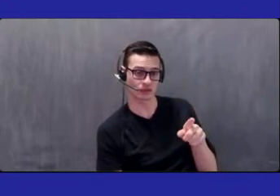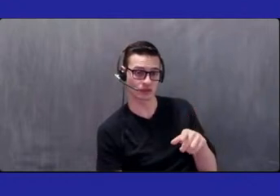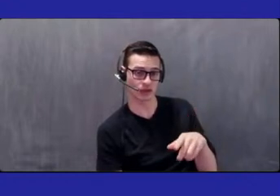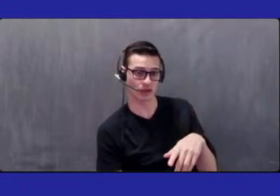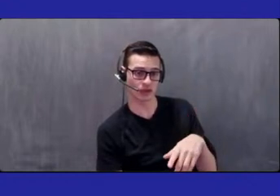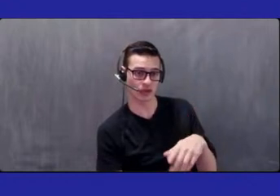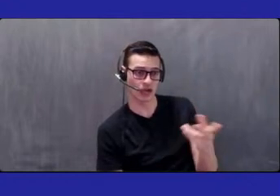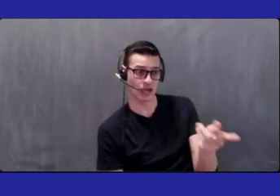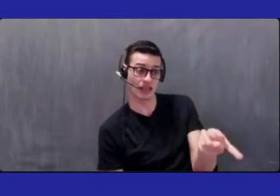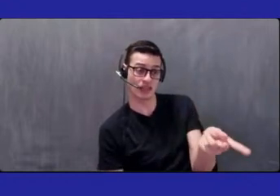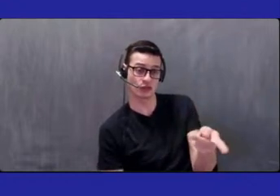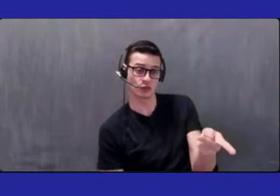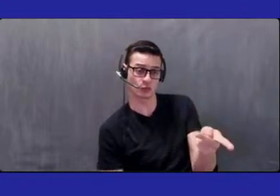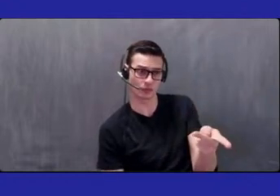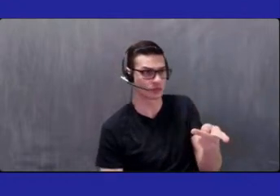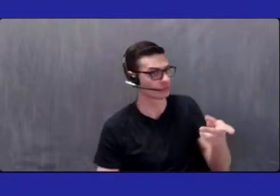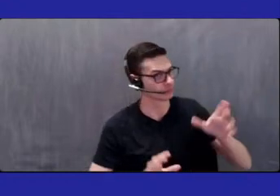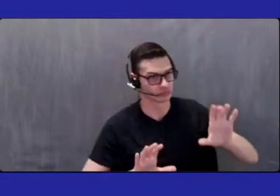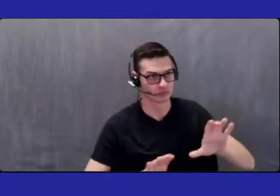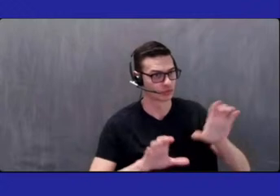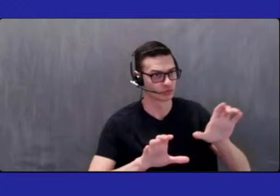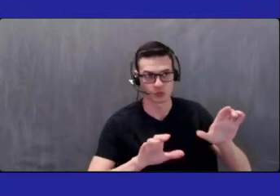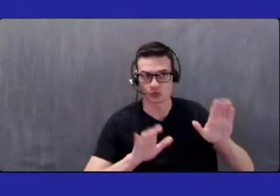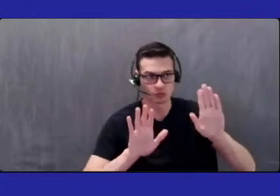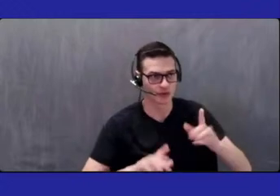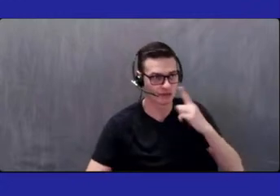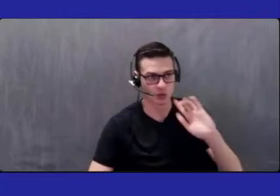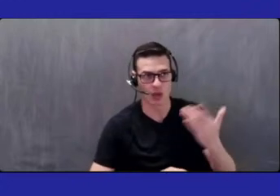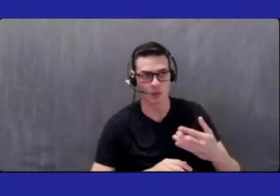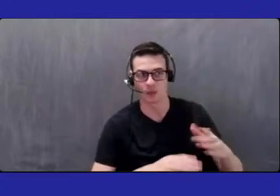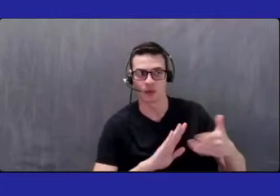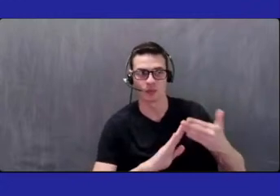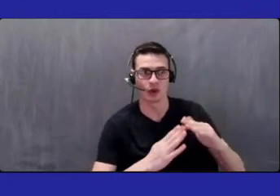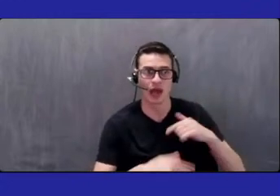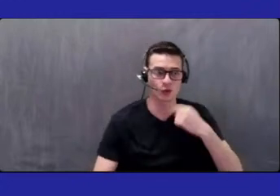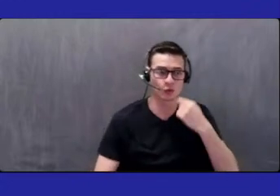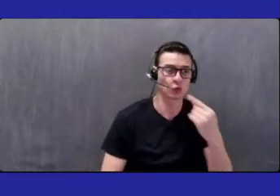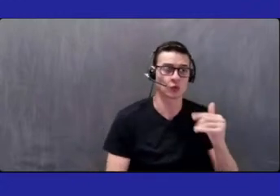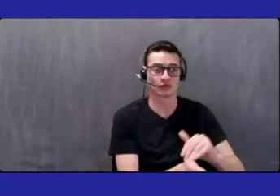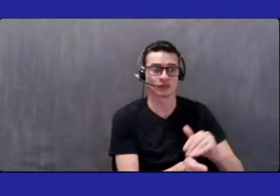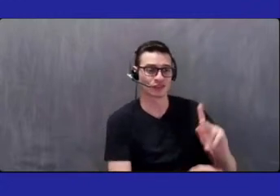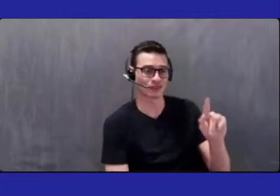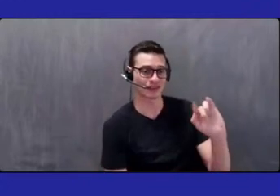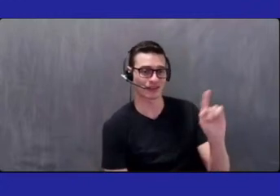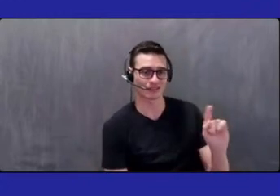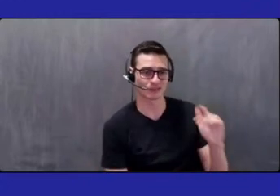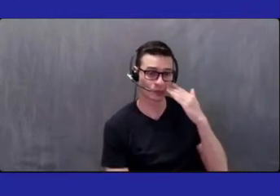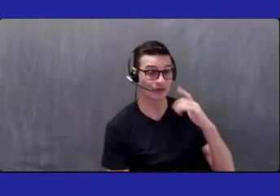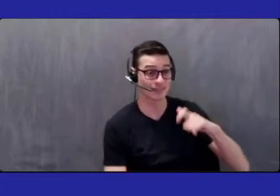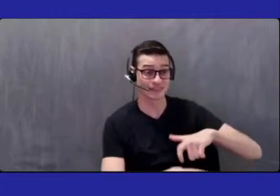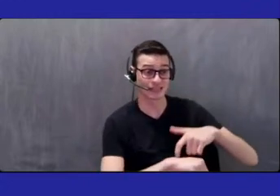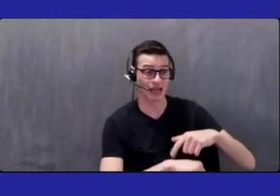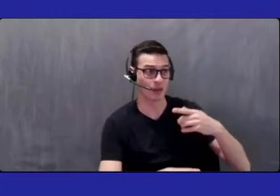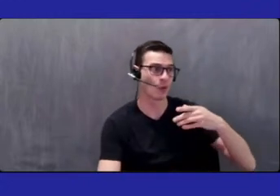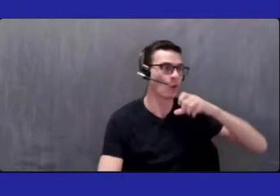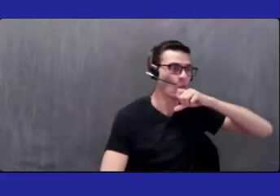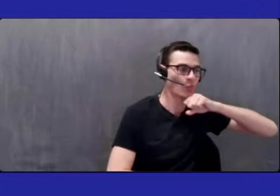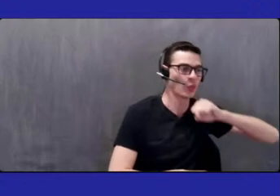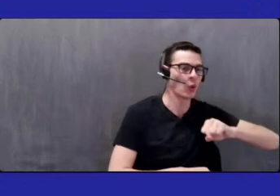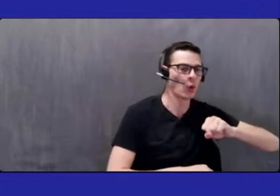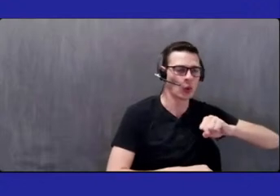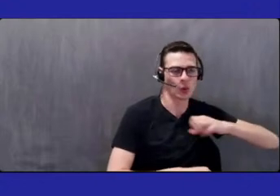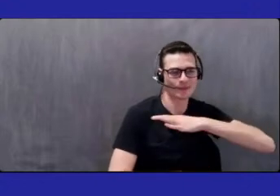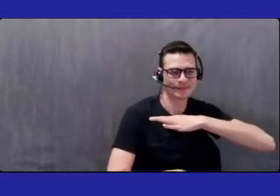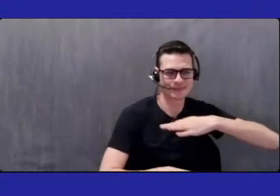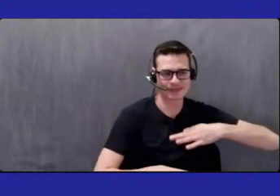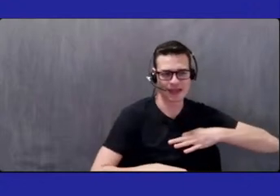I asked her to come over here and present her. Because I was telling Dr. Cassidy, you know, it's time that we, the Honorable Guard, relinquish our